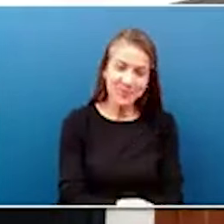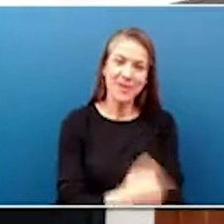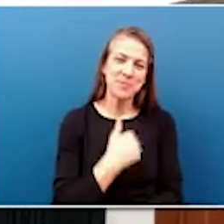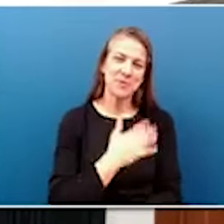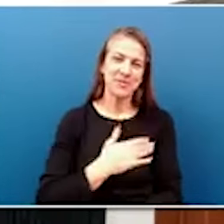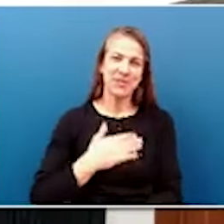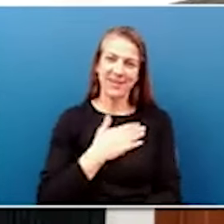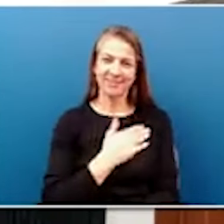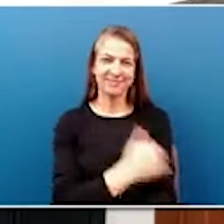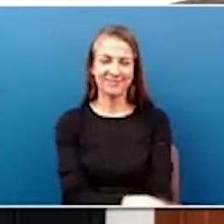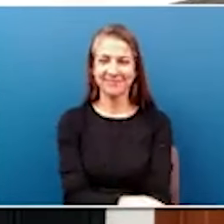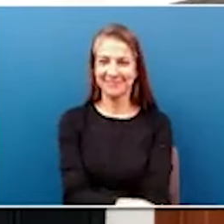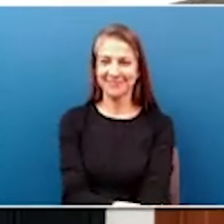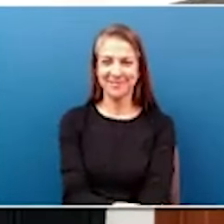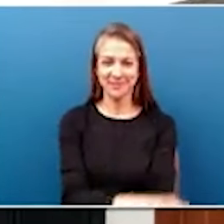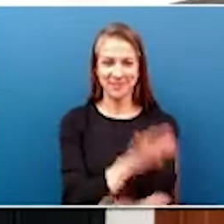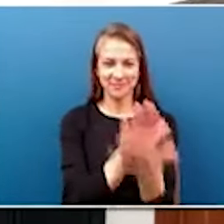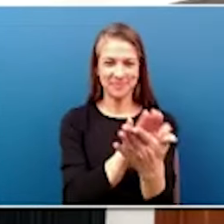All right.